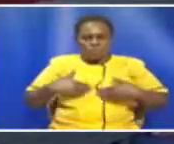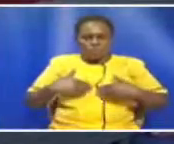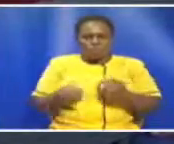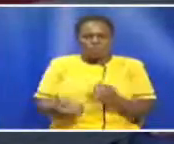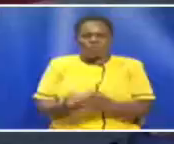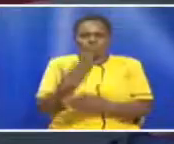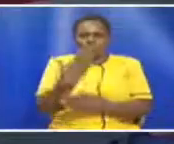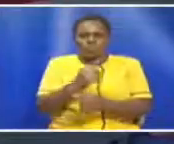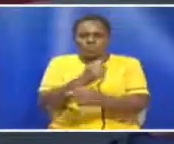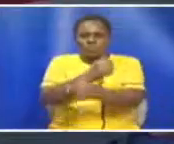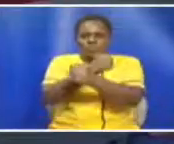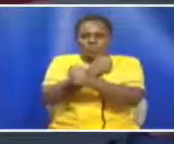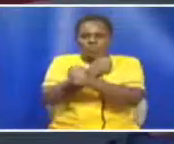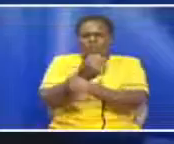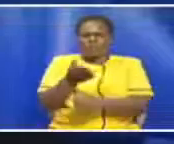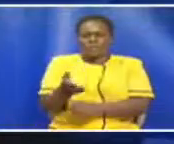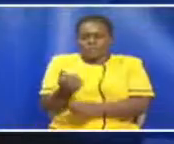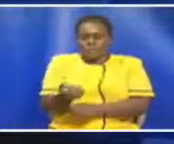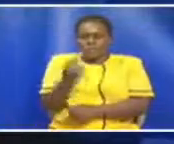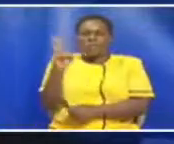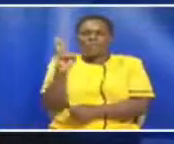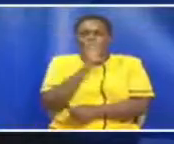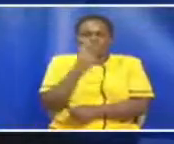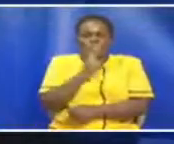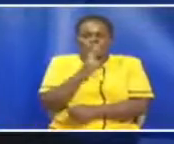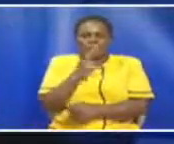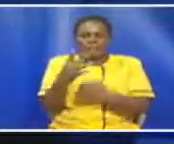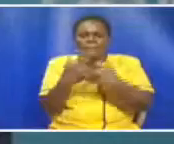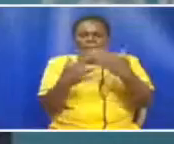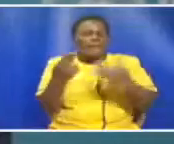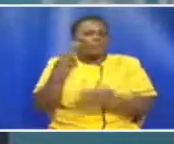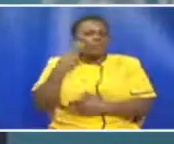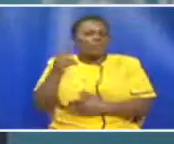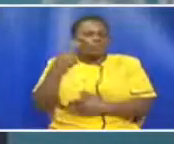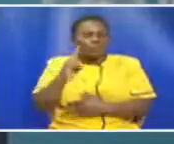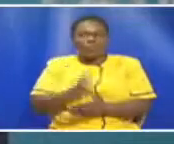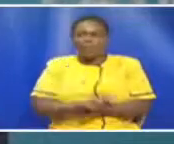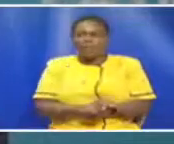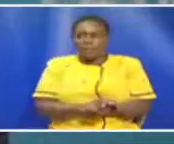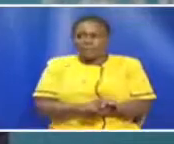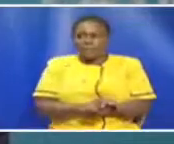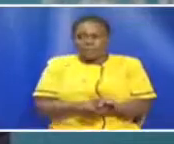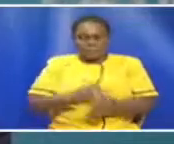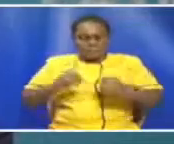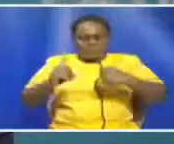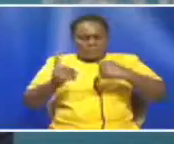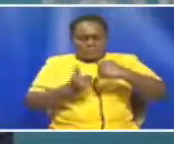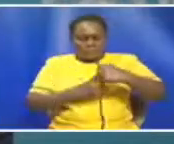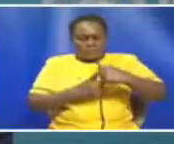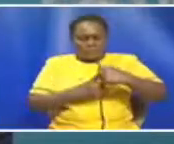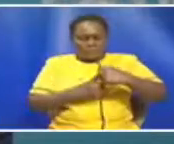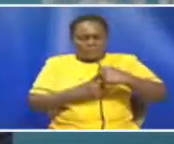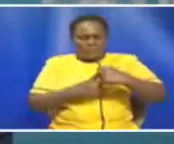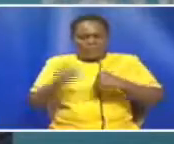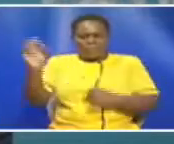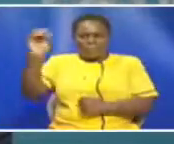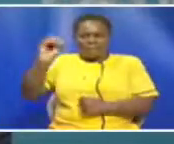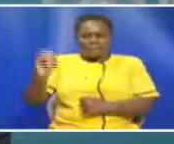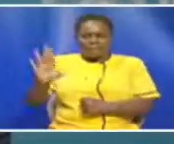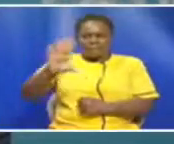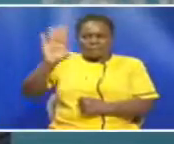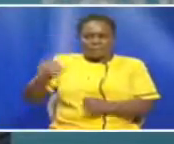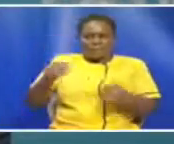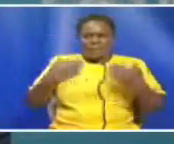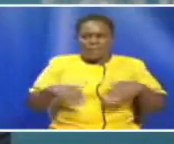insulin. This triggers a dangerous rise in blood sugar. With just 6% of the continent's